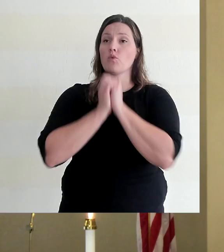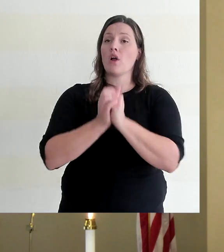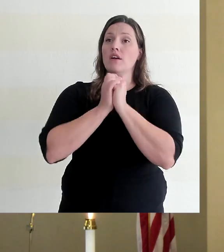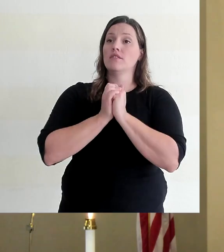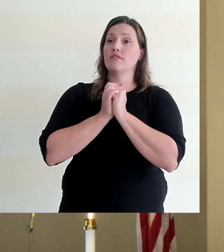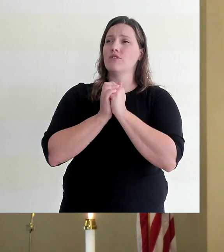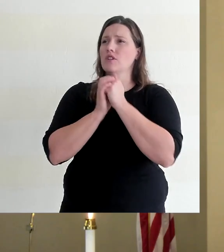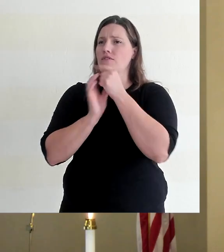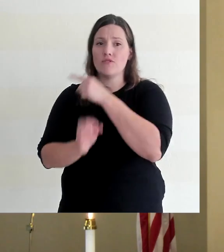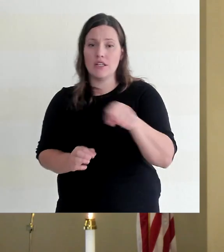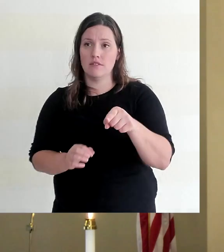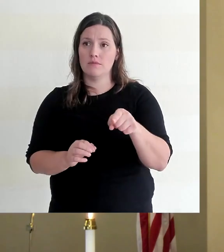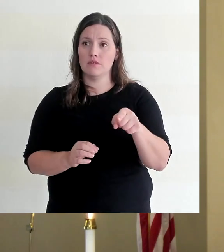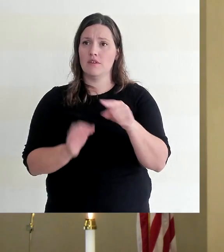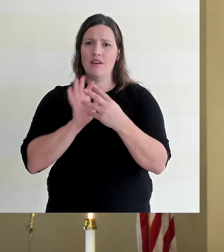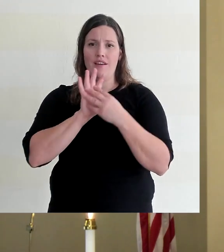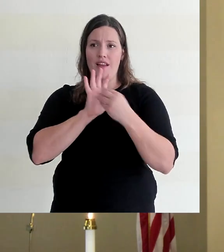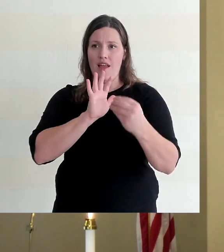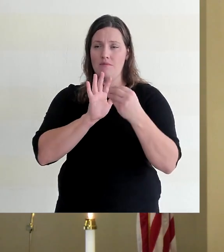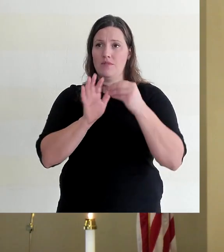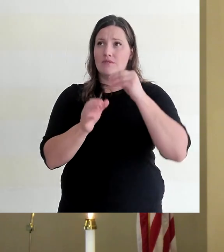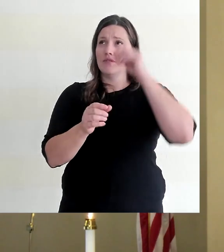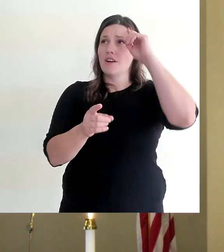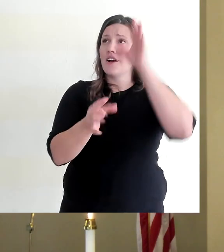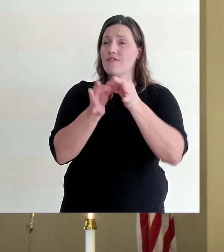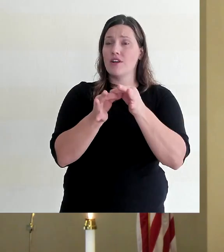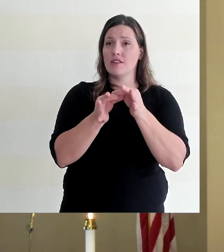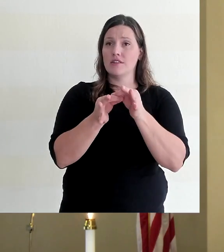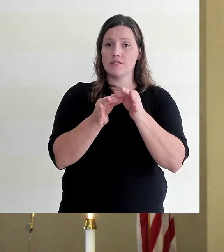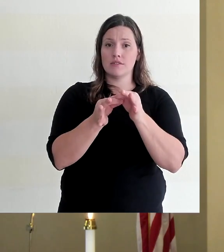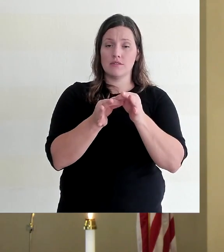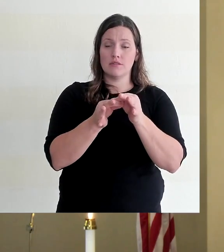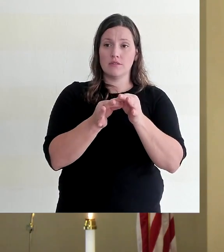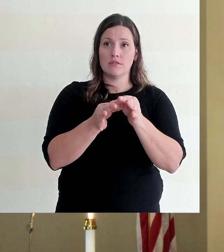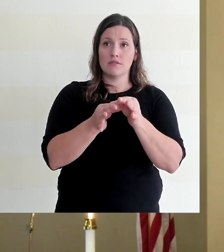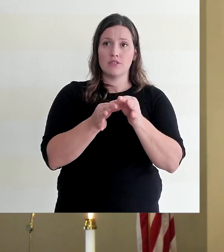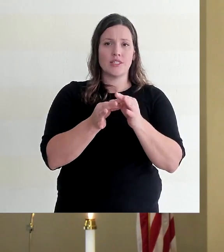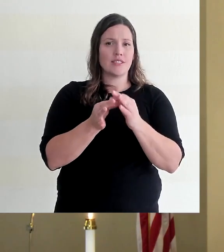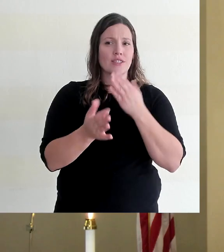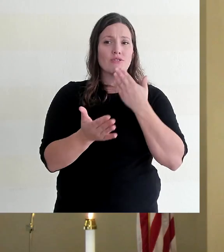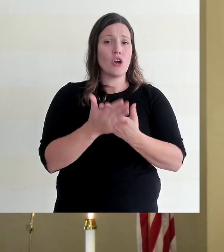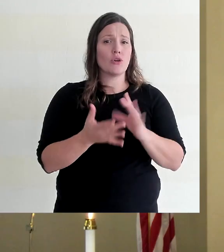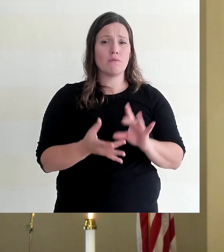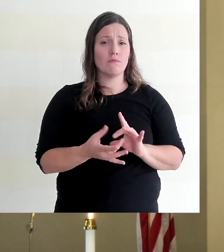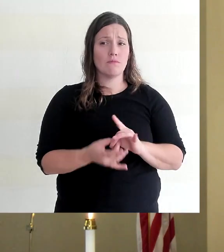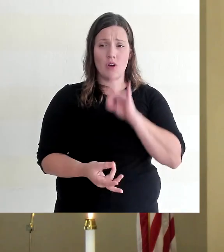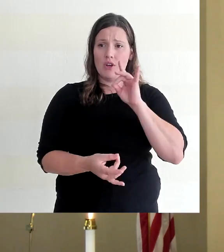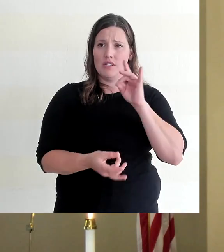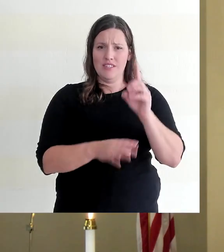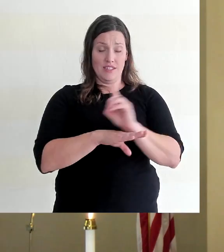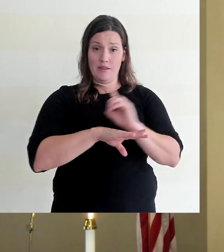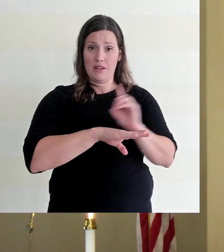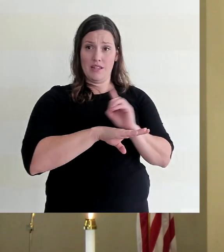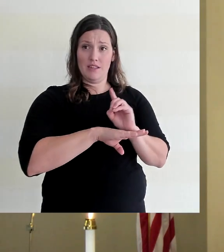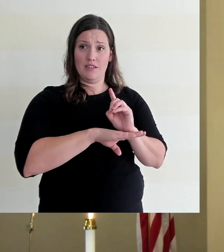pray for them and we imitate their faith. In fact, a good spiritual discipline would be